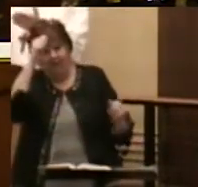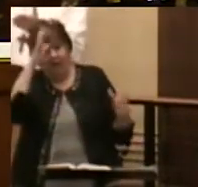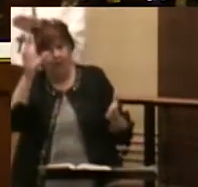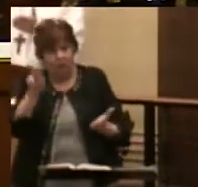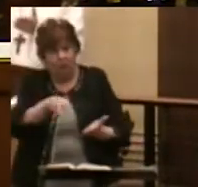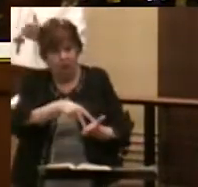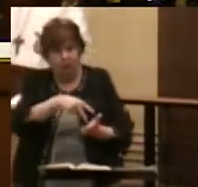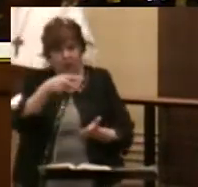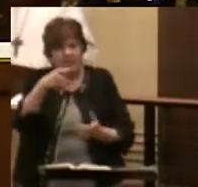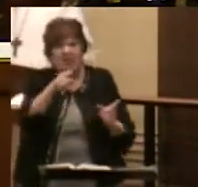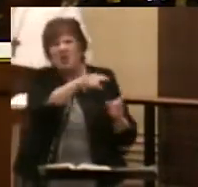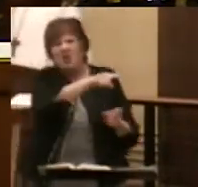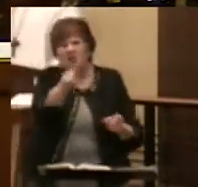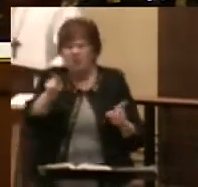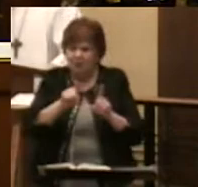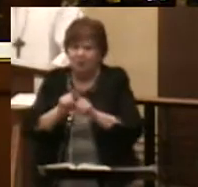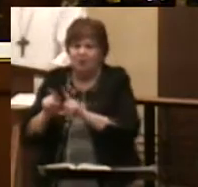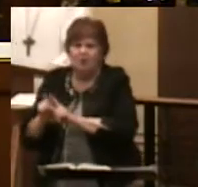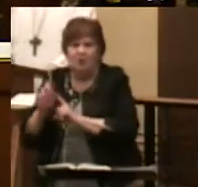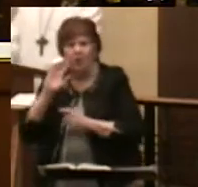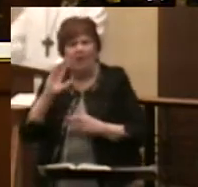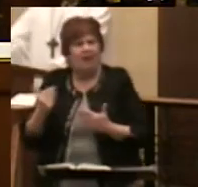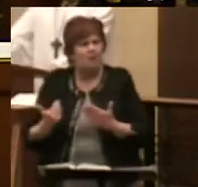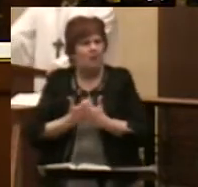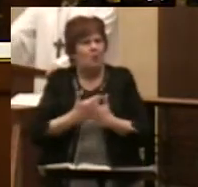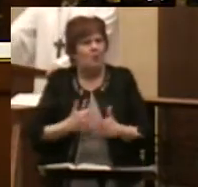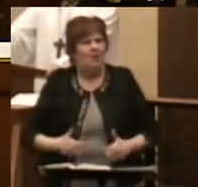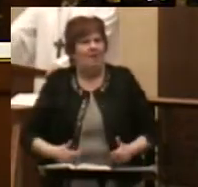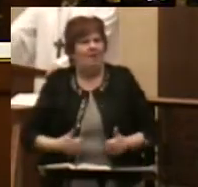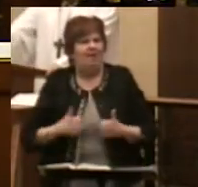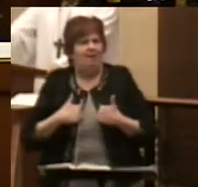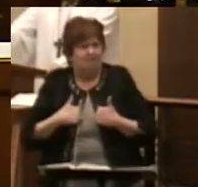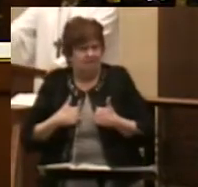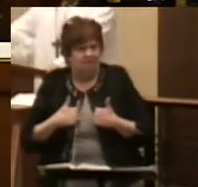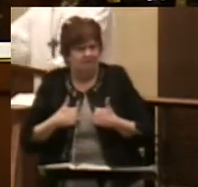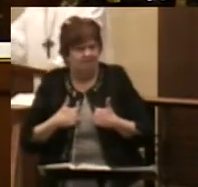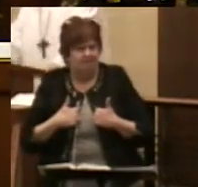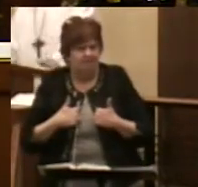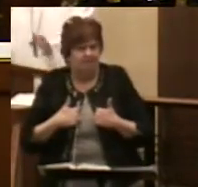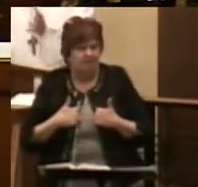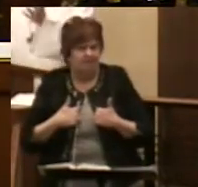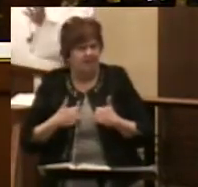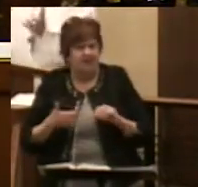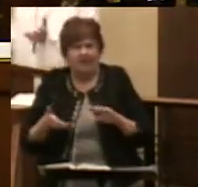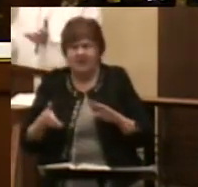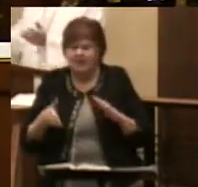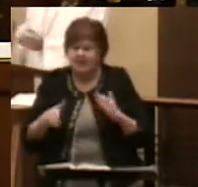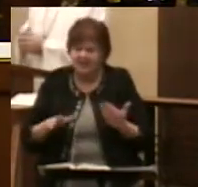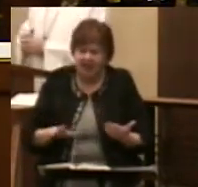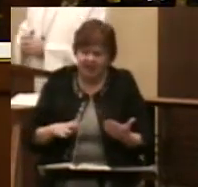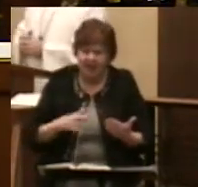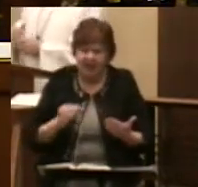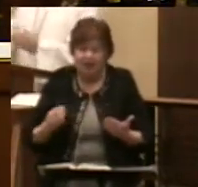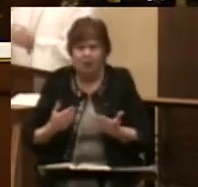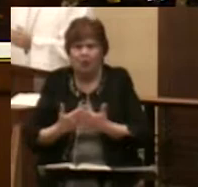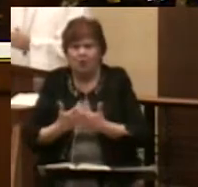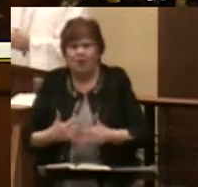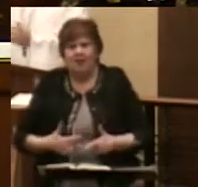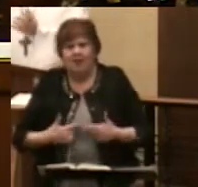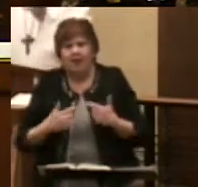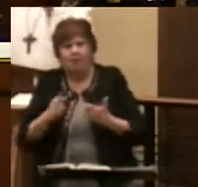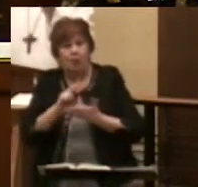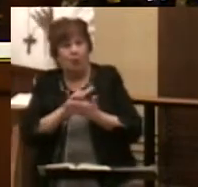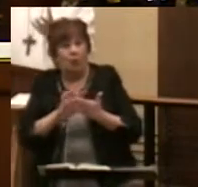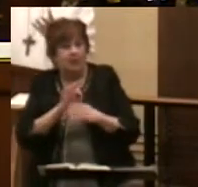you too will walk in newness of life, death and new life, the Holy